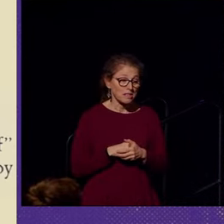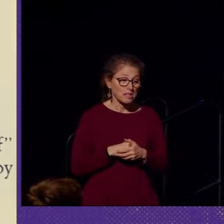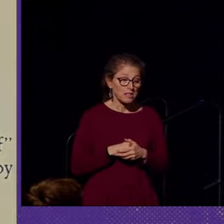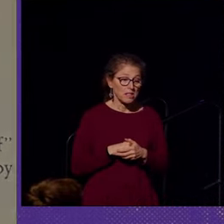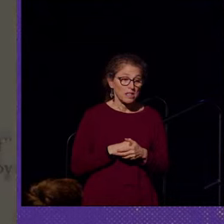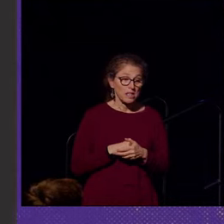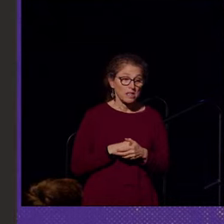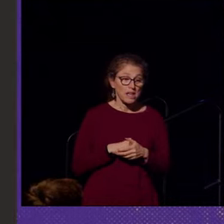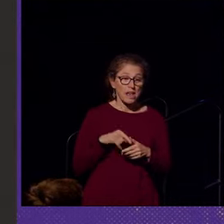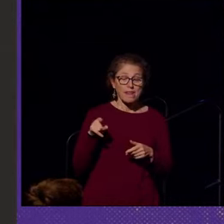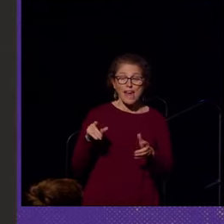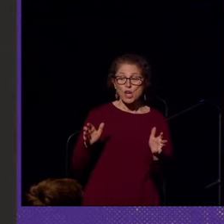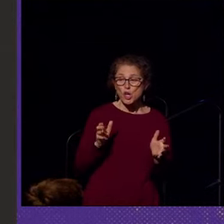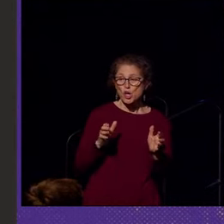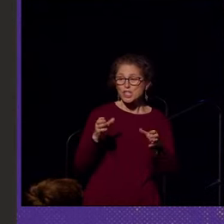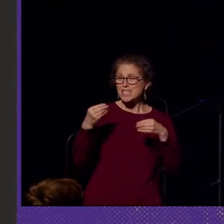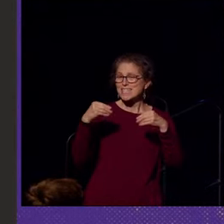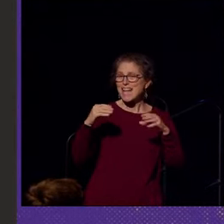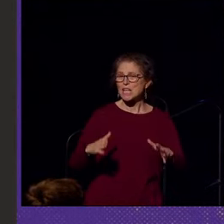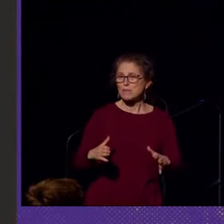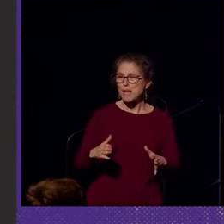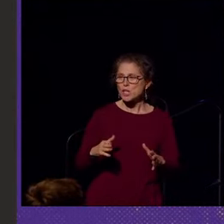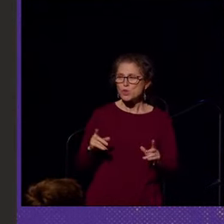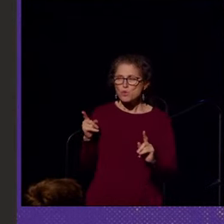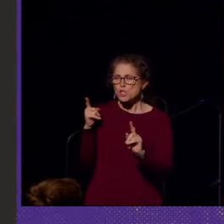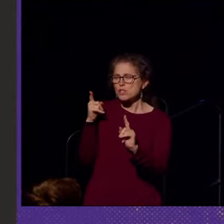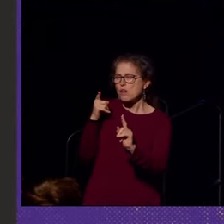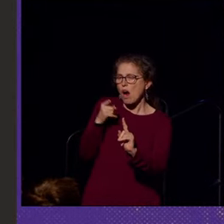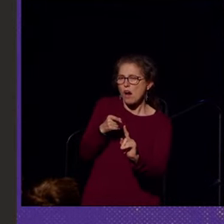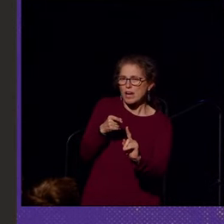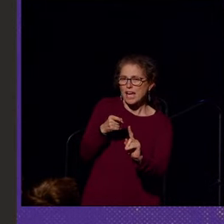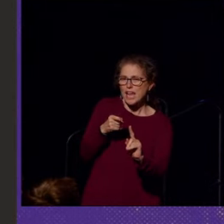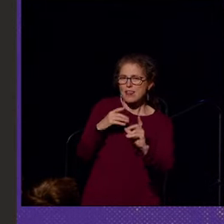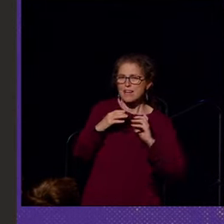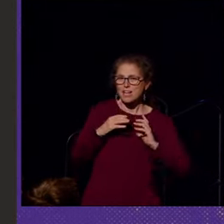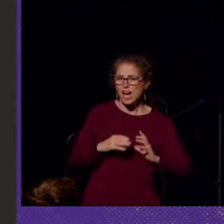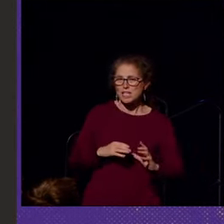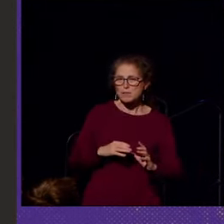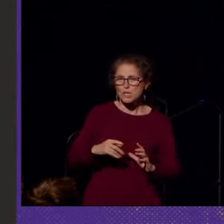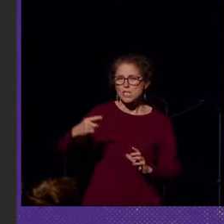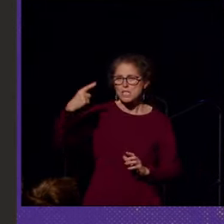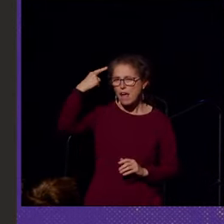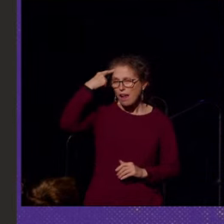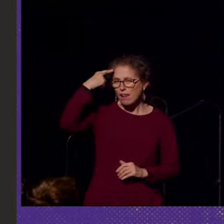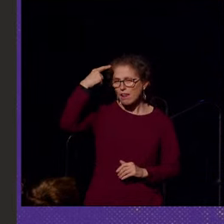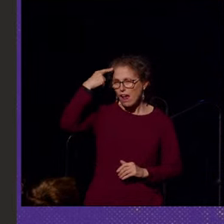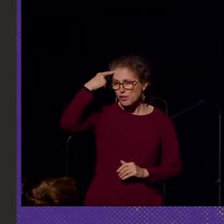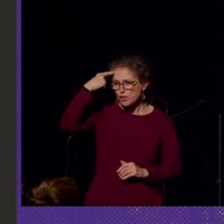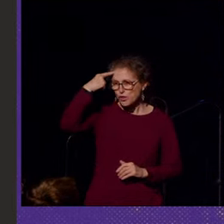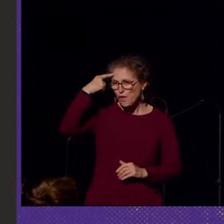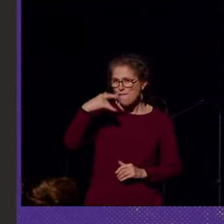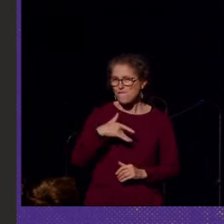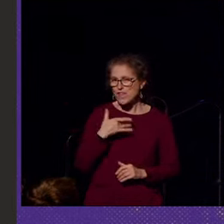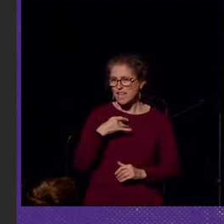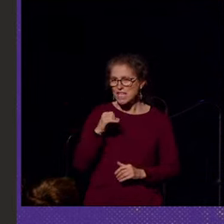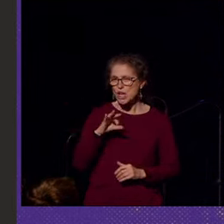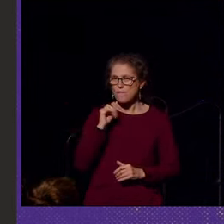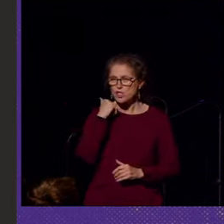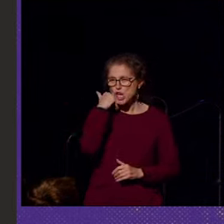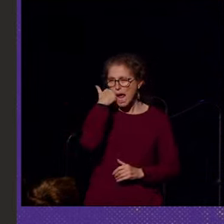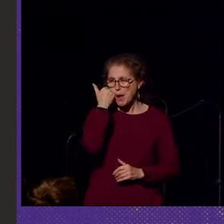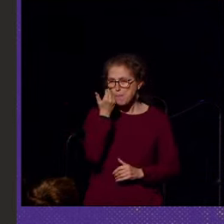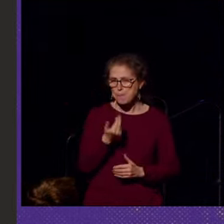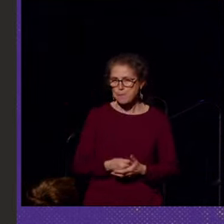Chaitel urged his salesmen to target the customer's psychological feelings of shame,